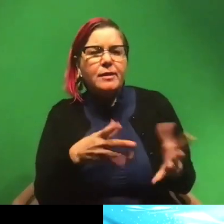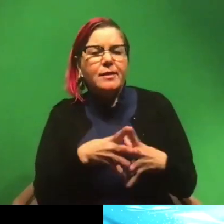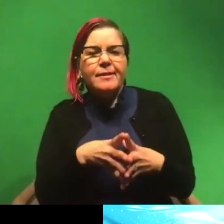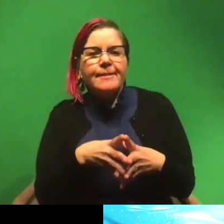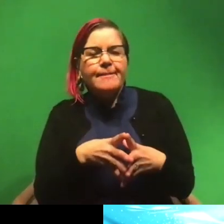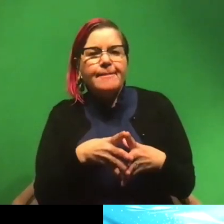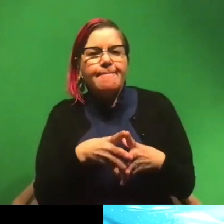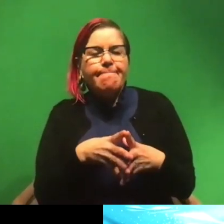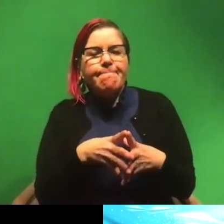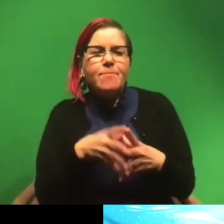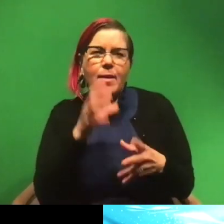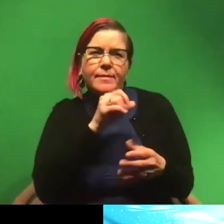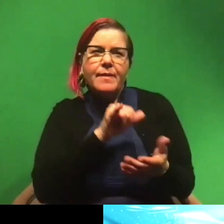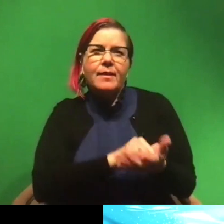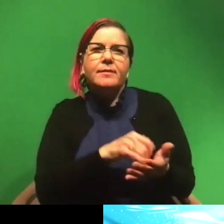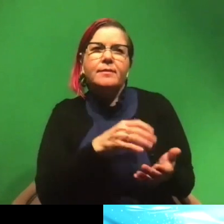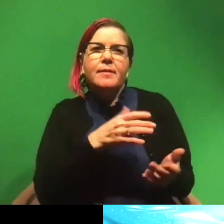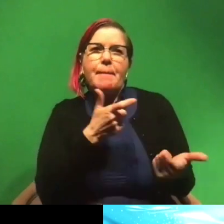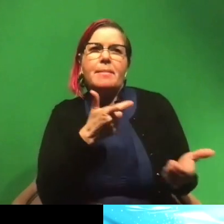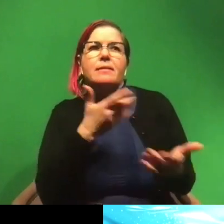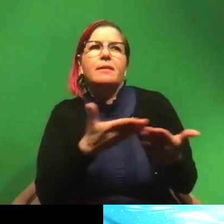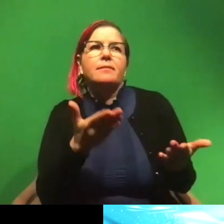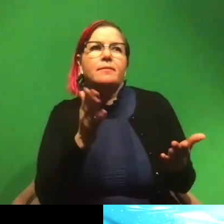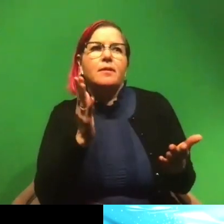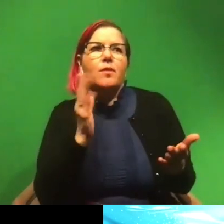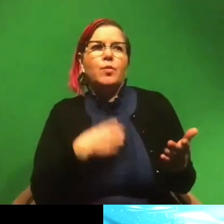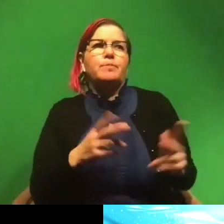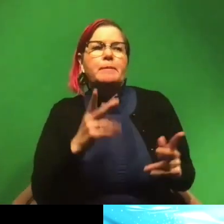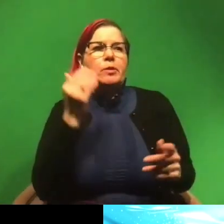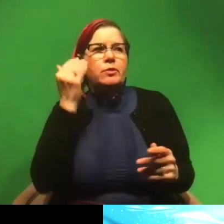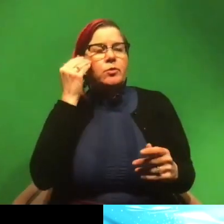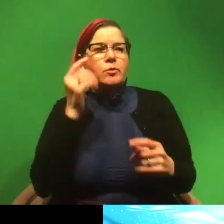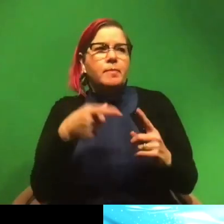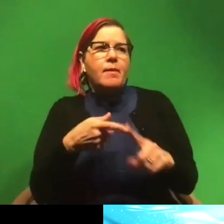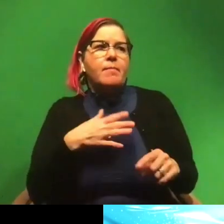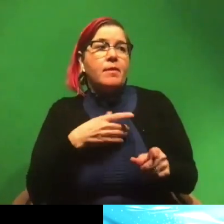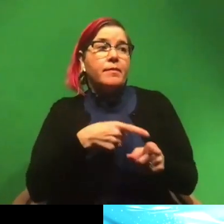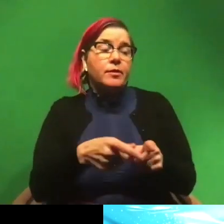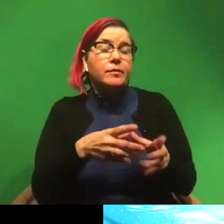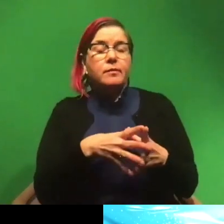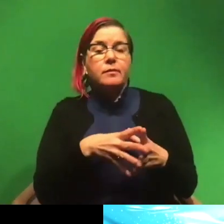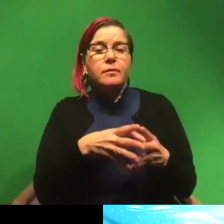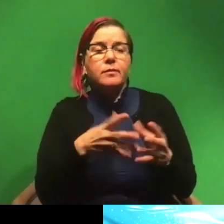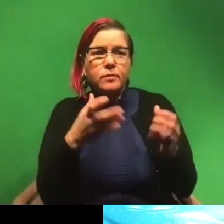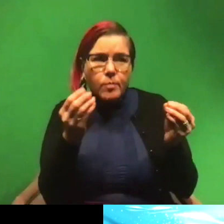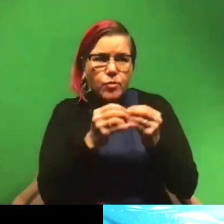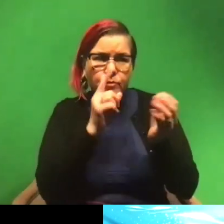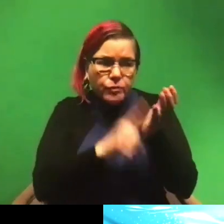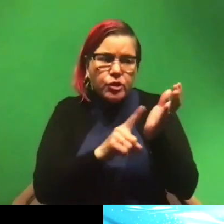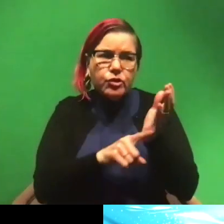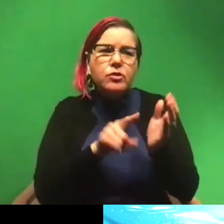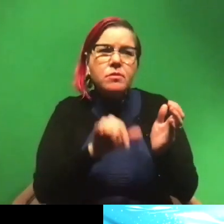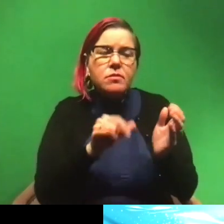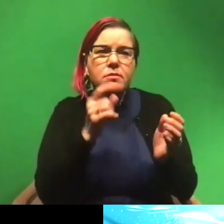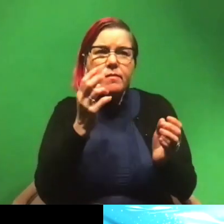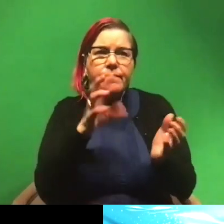so I guess that's the biggest thing that I wish people would research and find out about is all